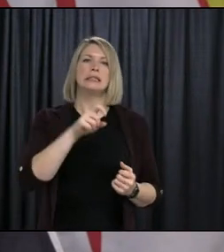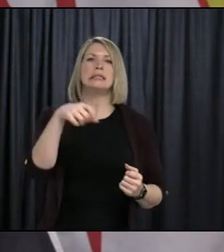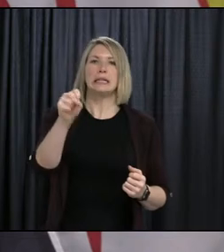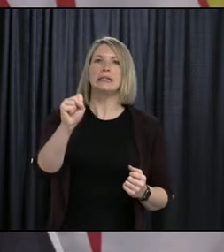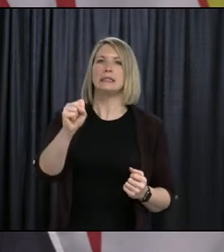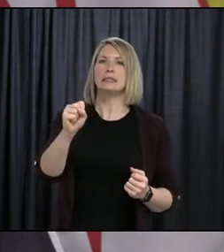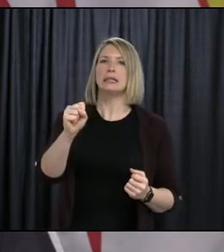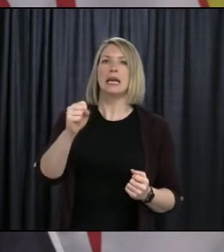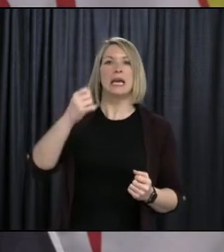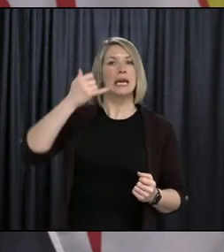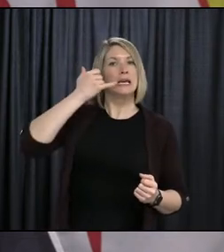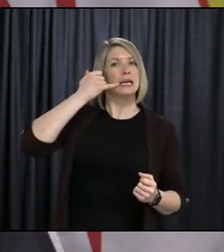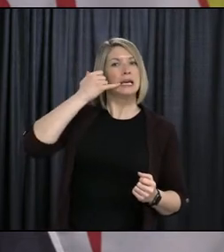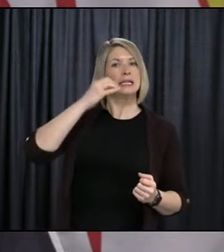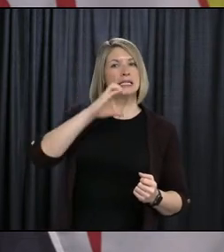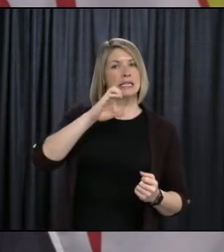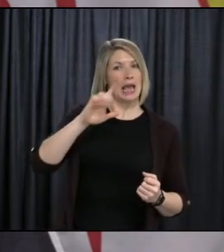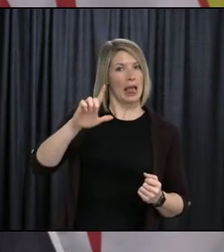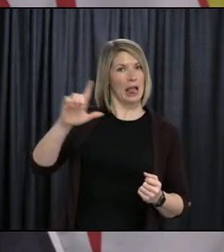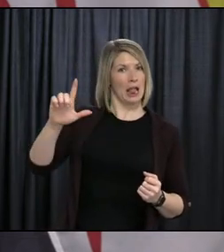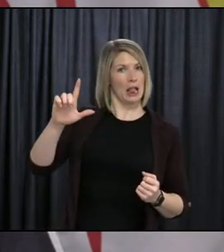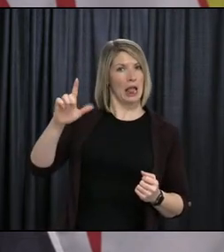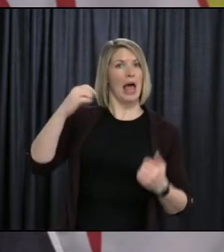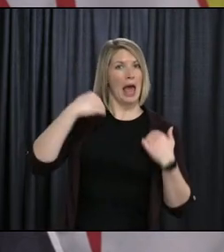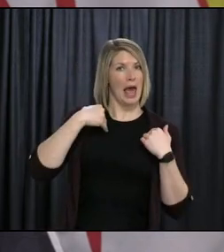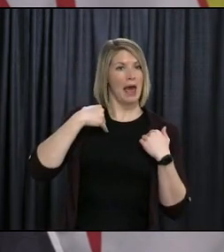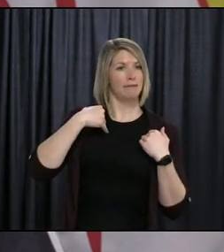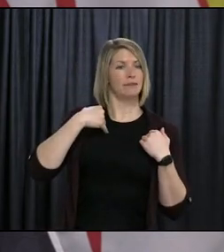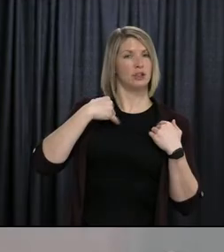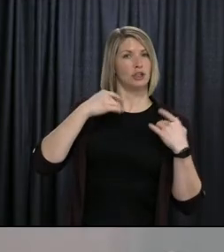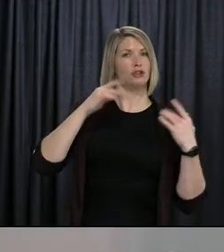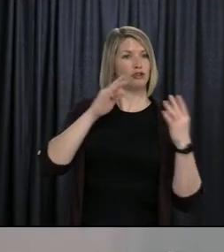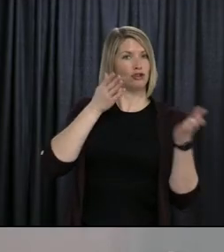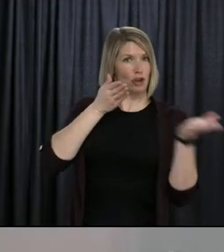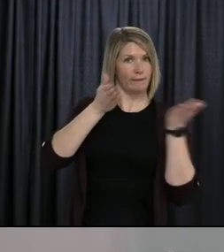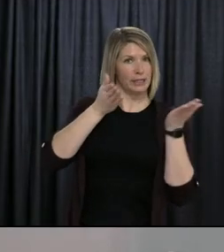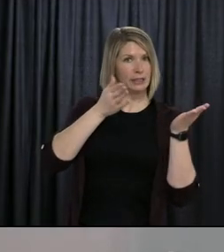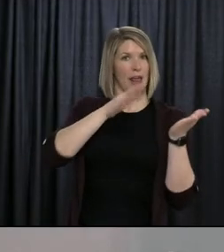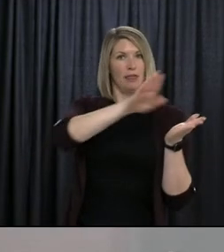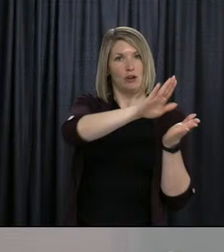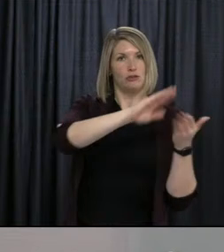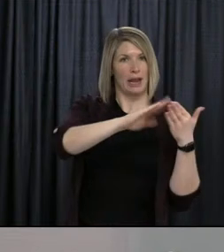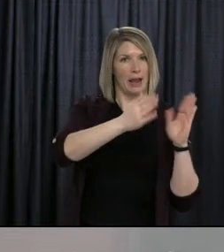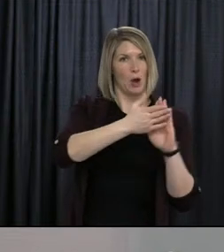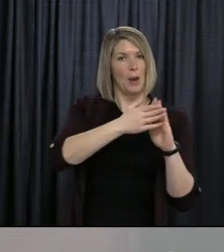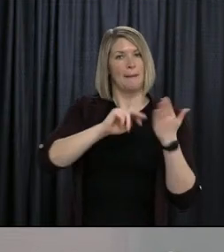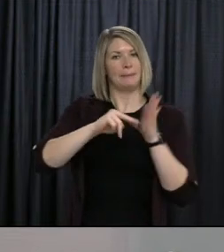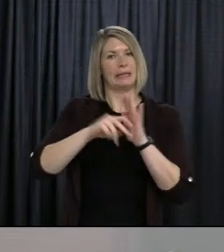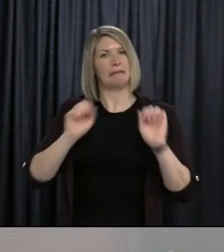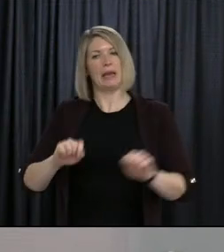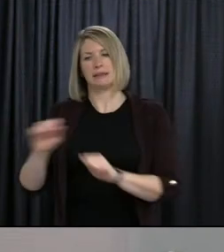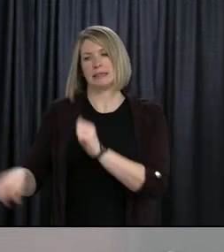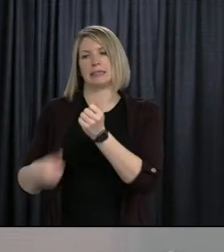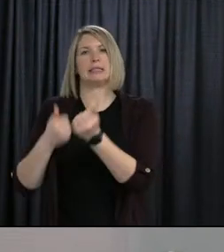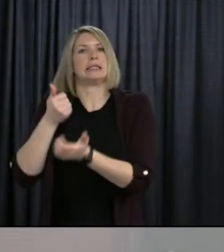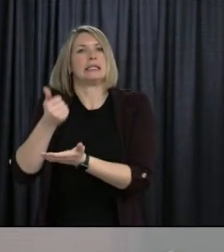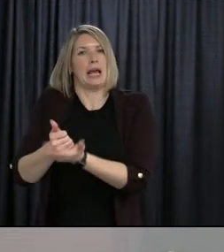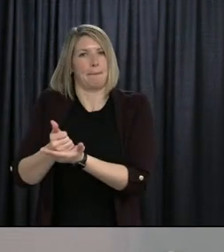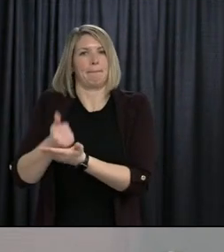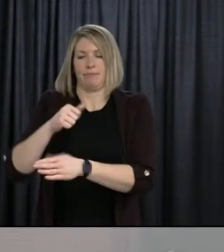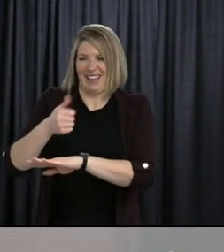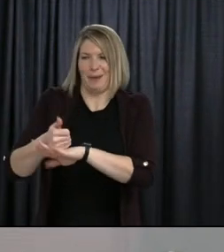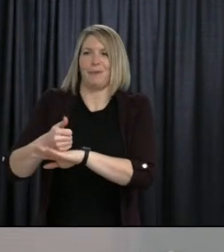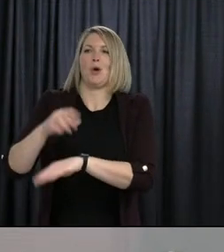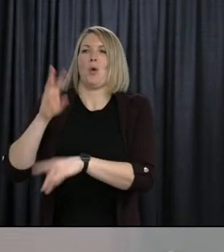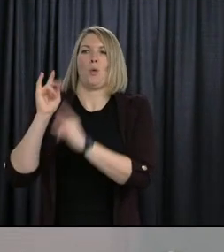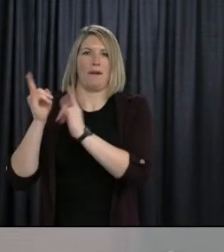If there's cell coverage, we can do MiFi. Thank you. Thank you, Brian. Our next questions are from Jody Cook and